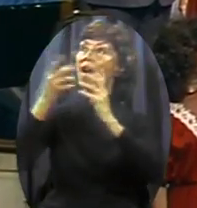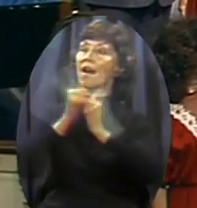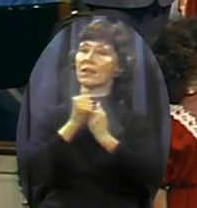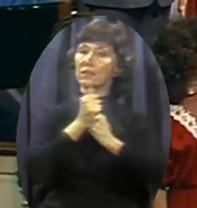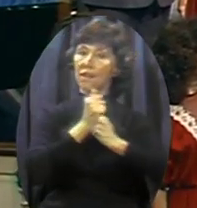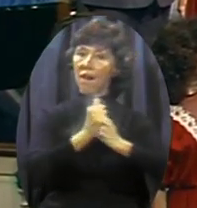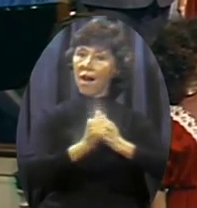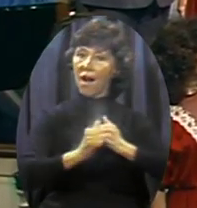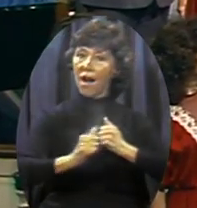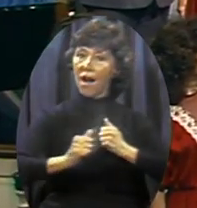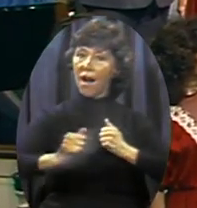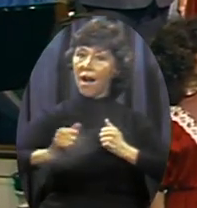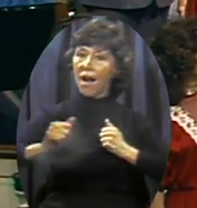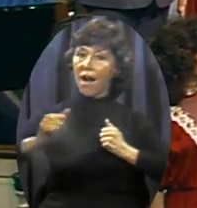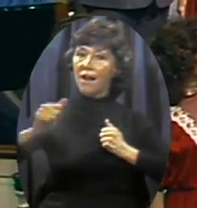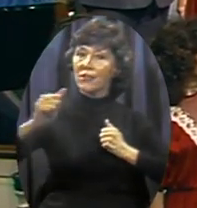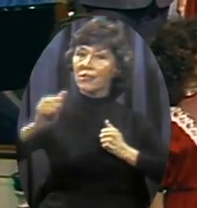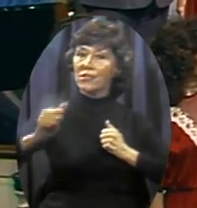the sea